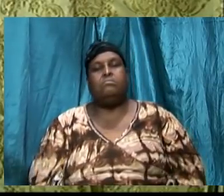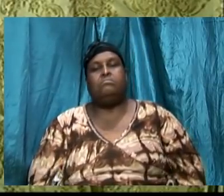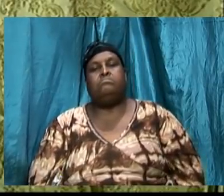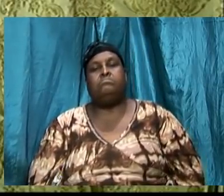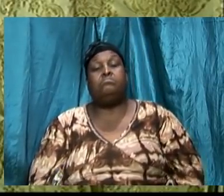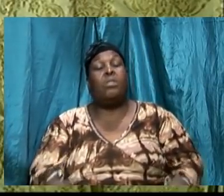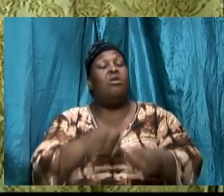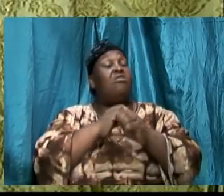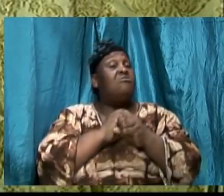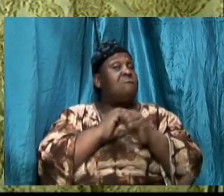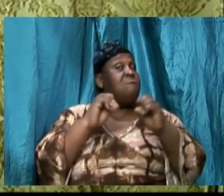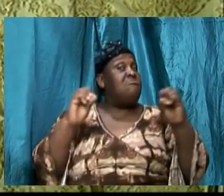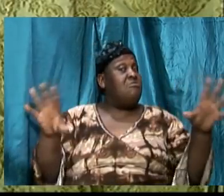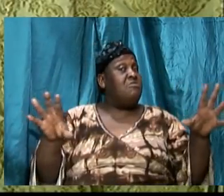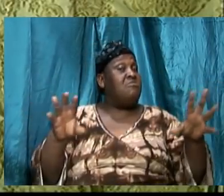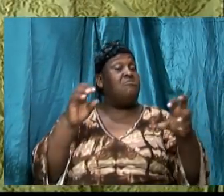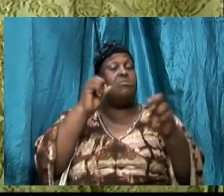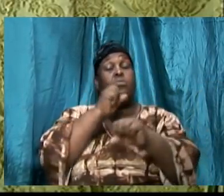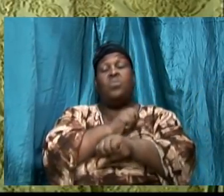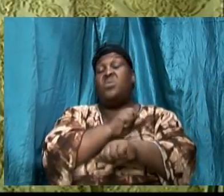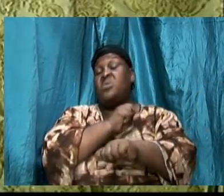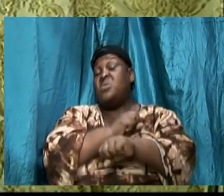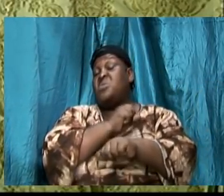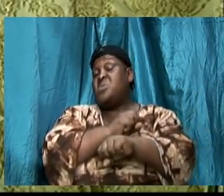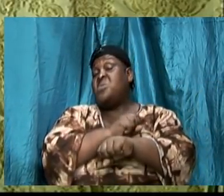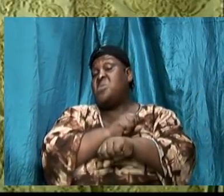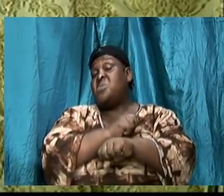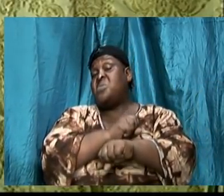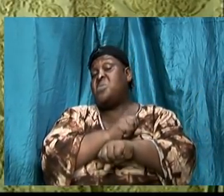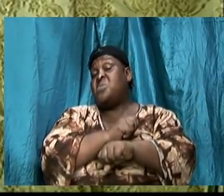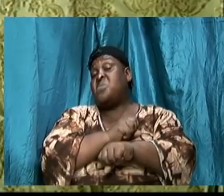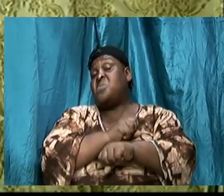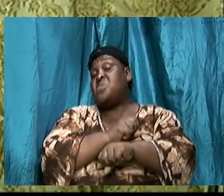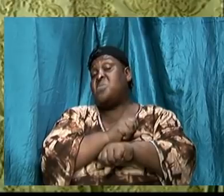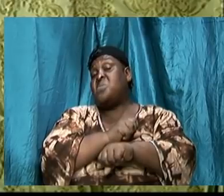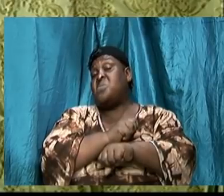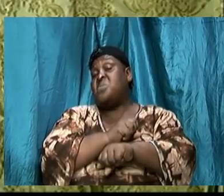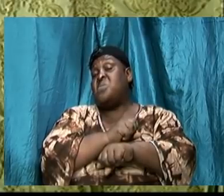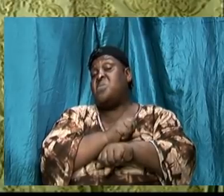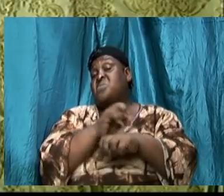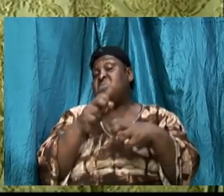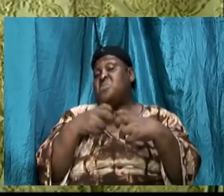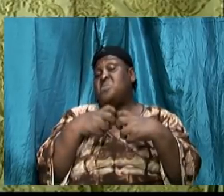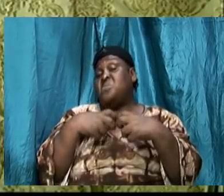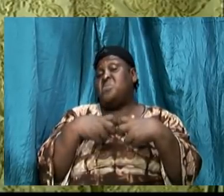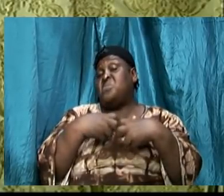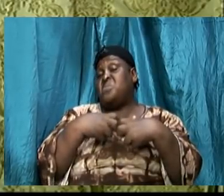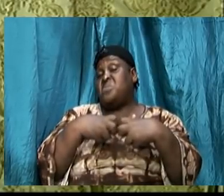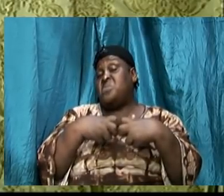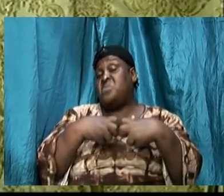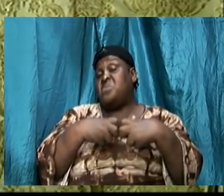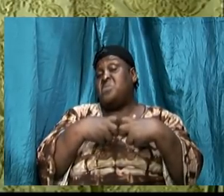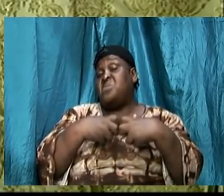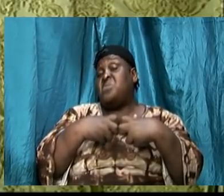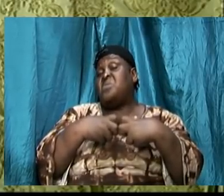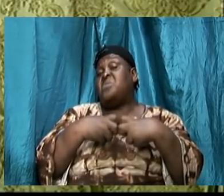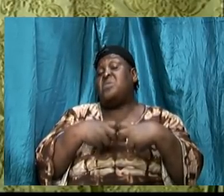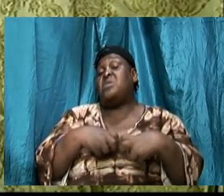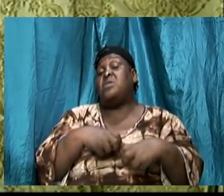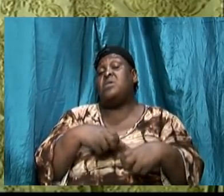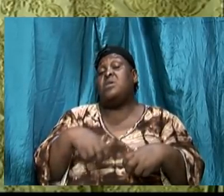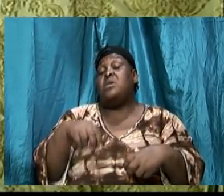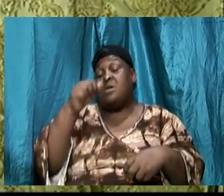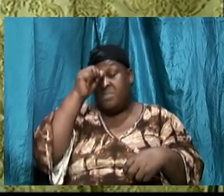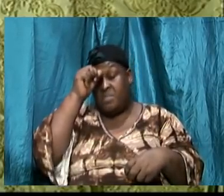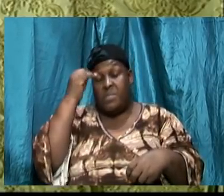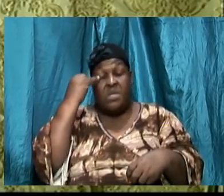nothing works on autopilot if a man gets married to a lady the lady